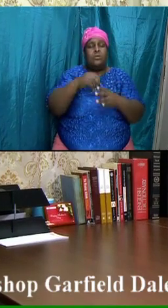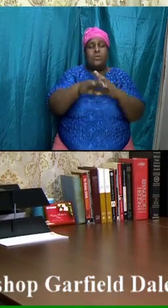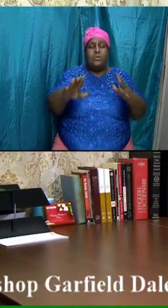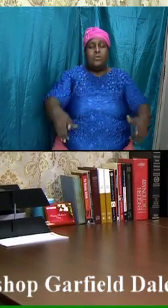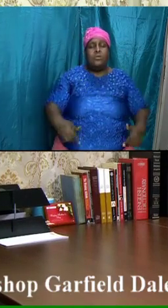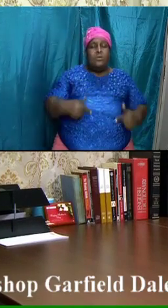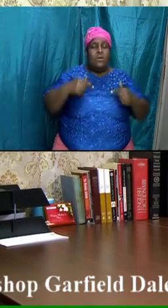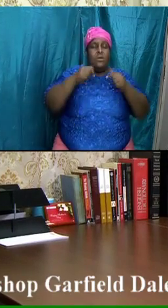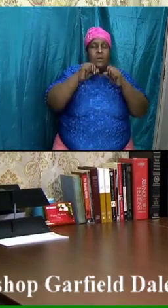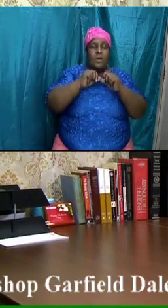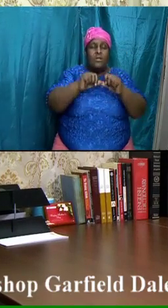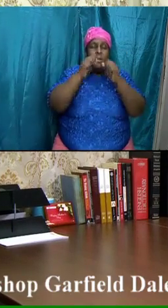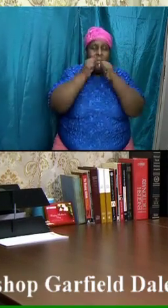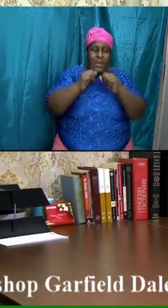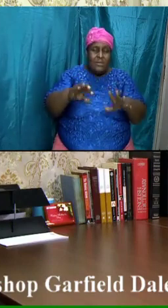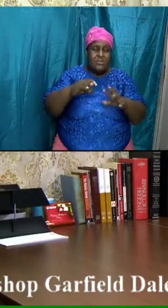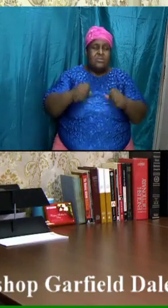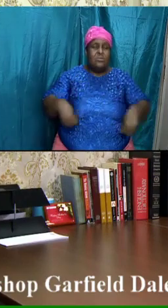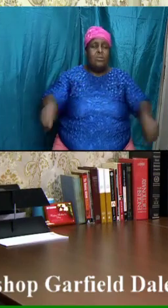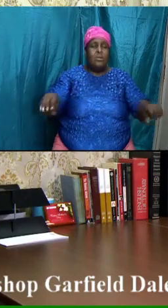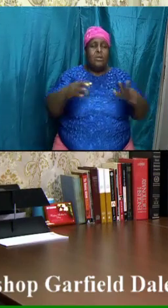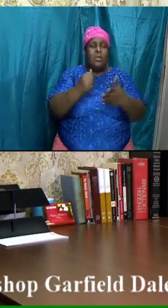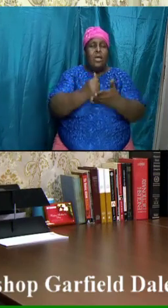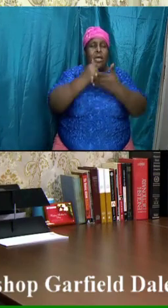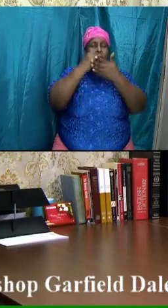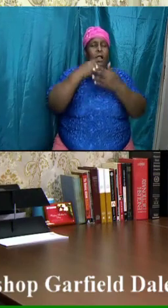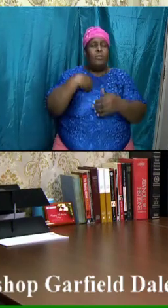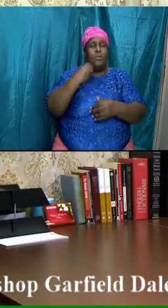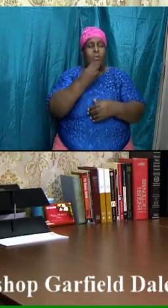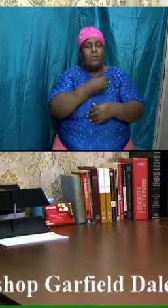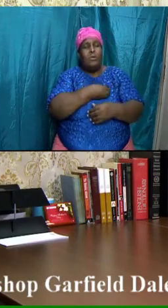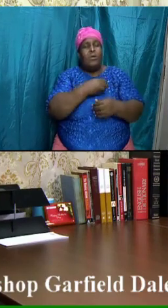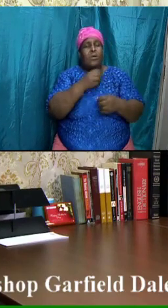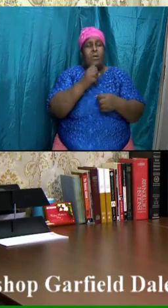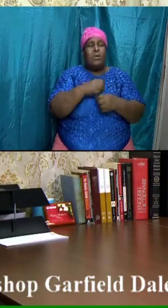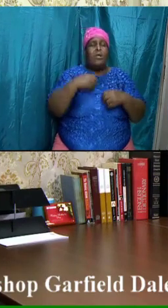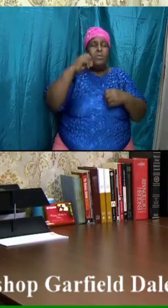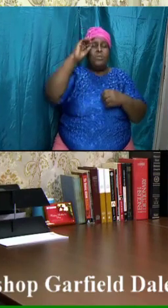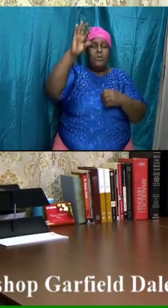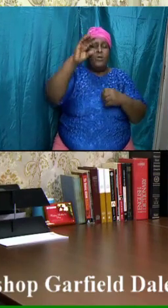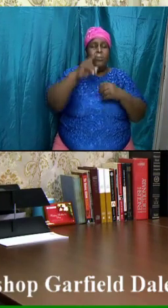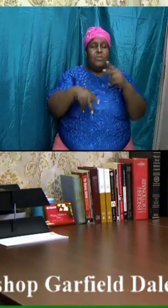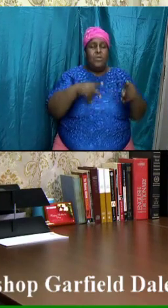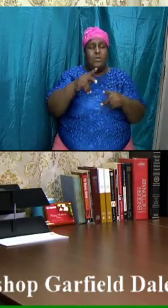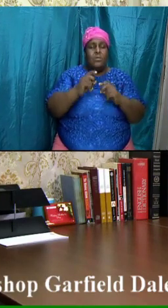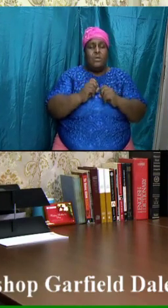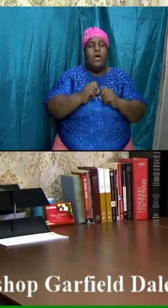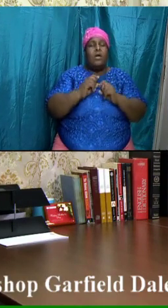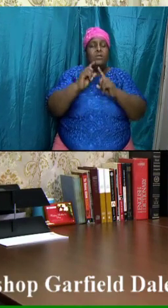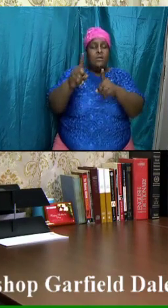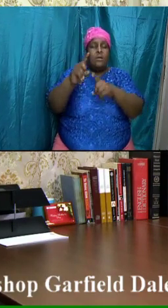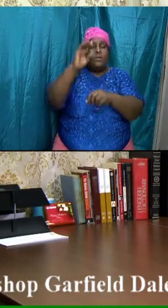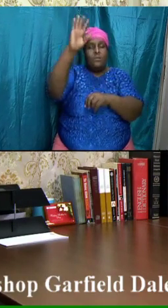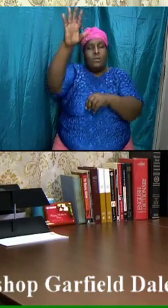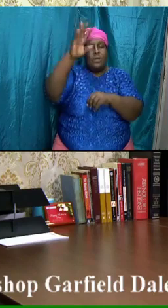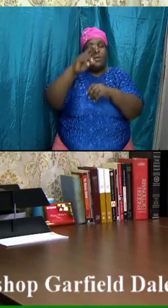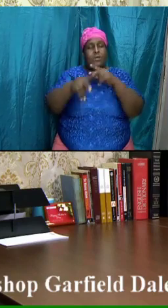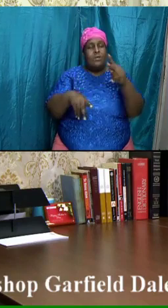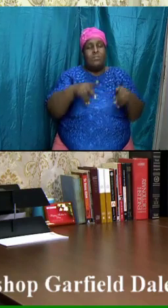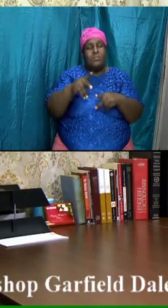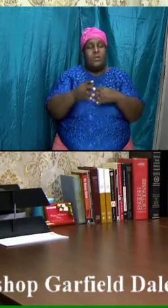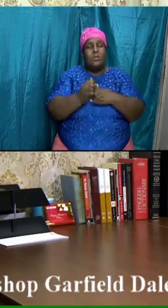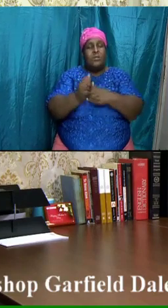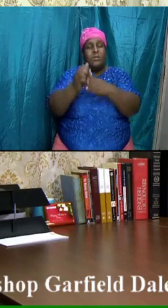bless our land continue to help our people continue to direct our leaders and let the name of Jesus be glorified